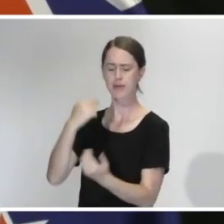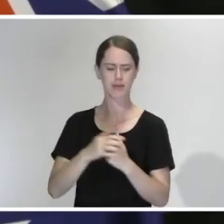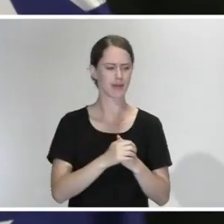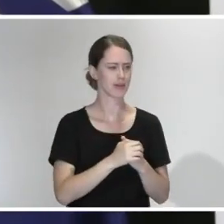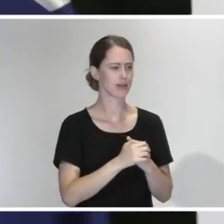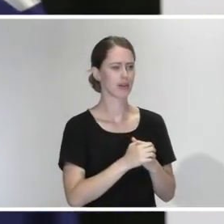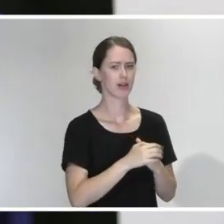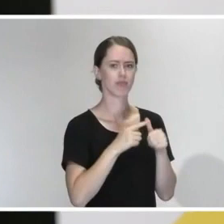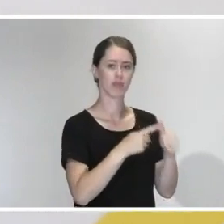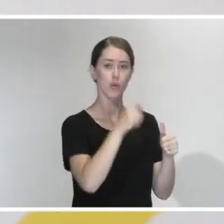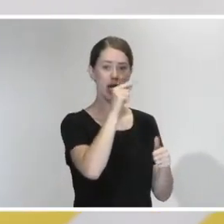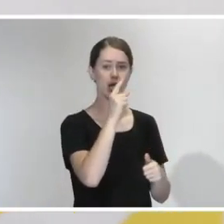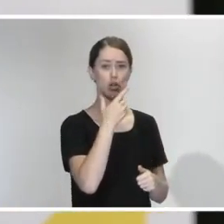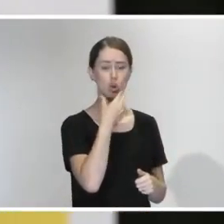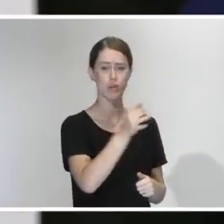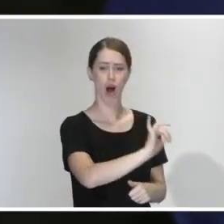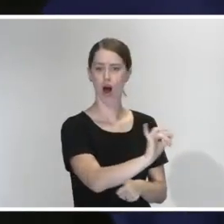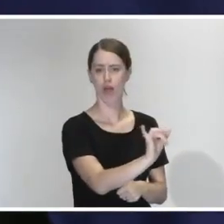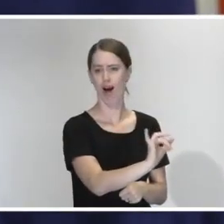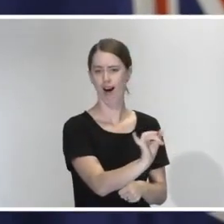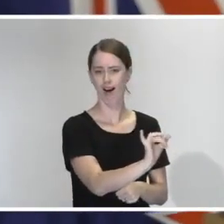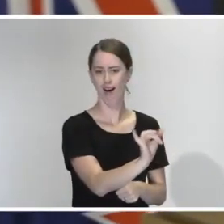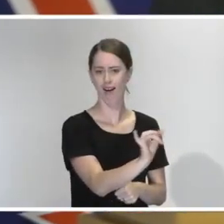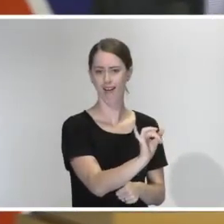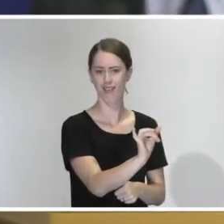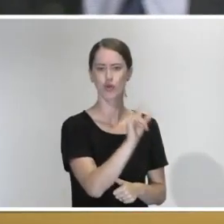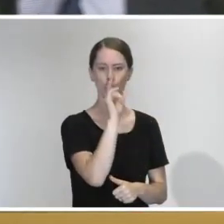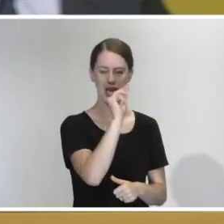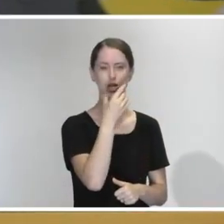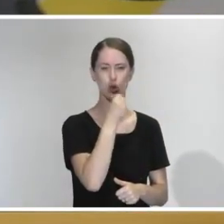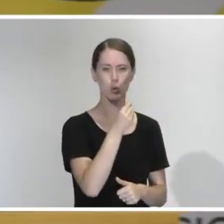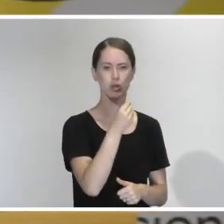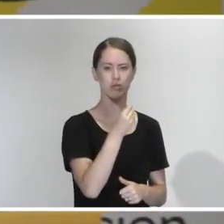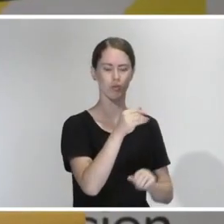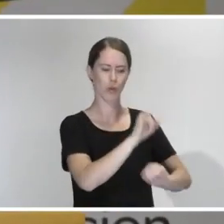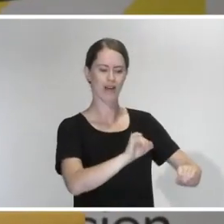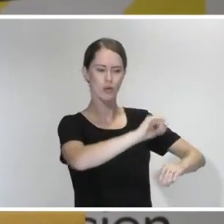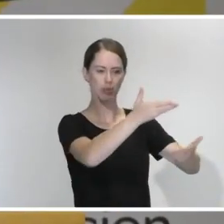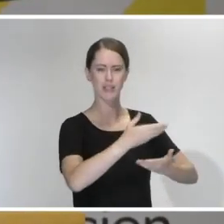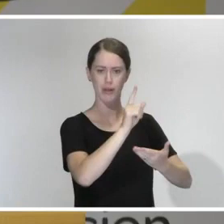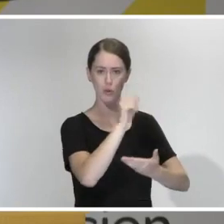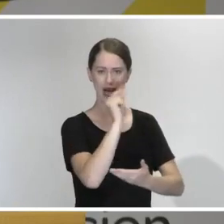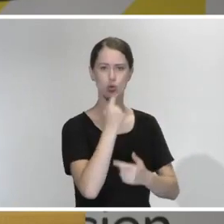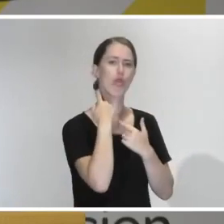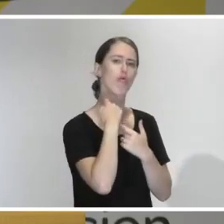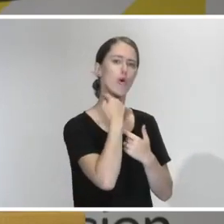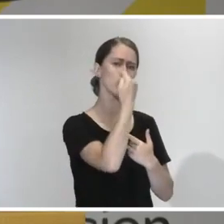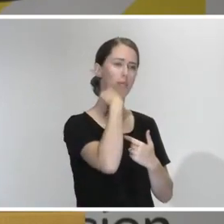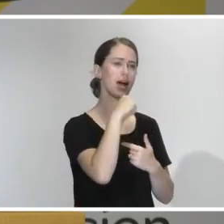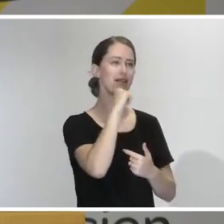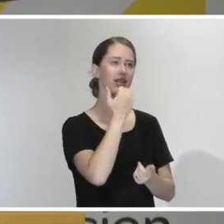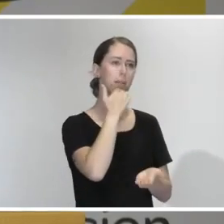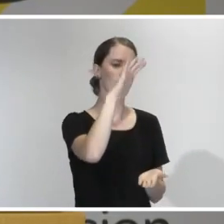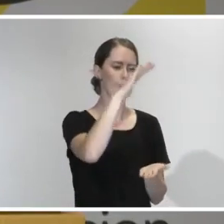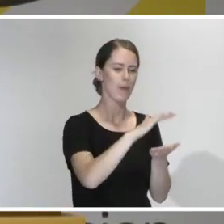use throat swabs for doing the nasopharyngeal swabbing while they wait for more supplies to come. So every time a DHB gets short, we